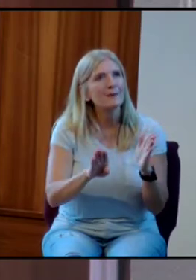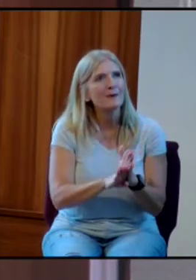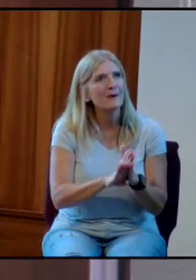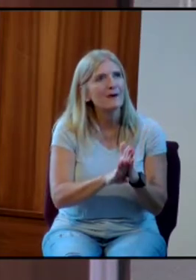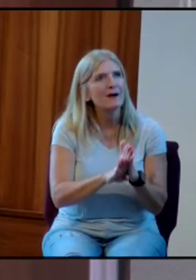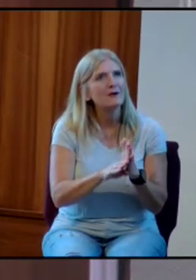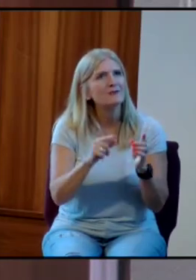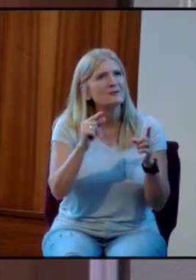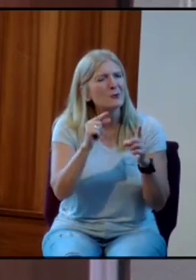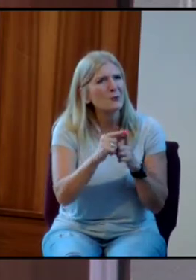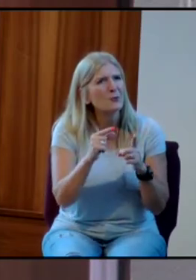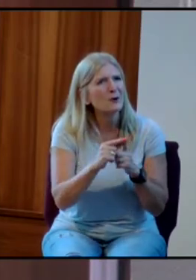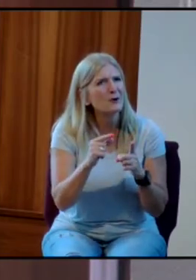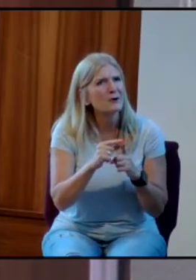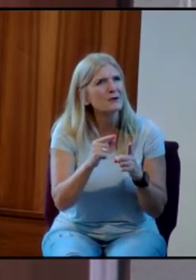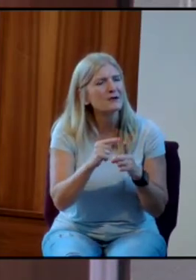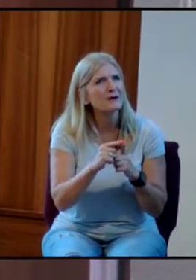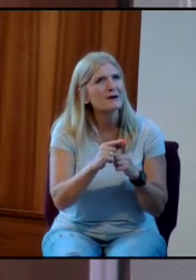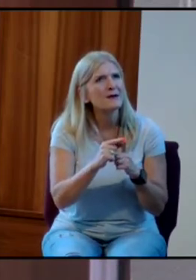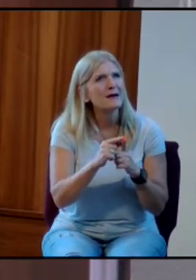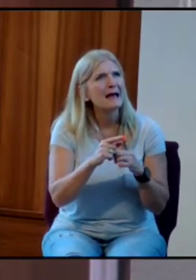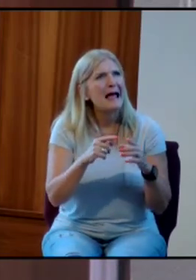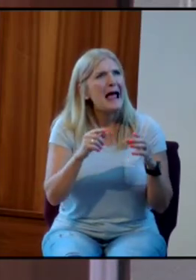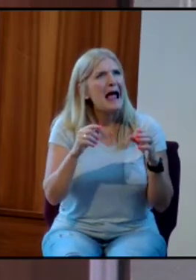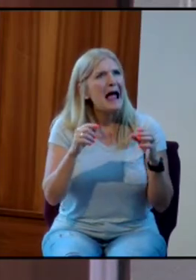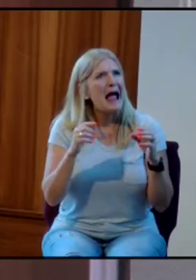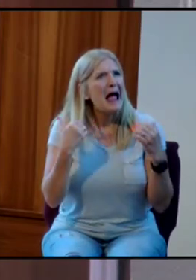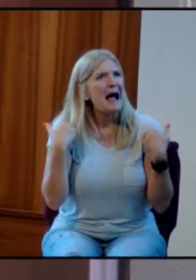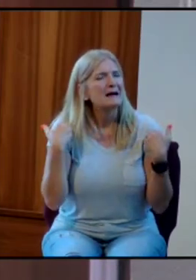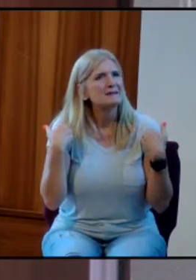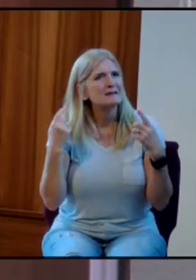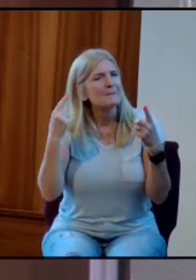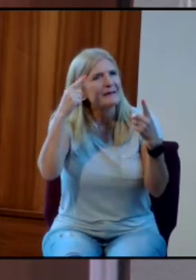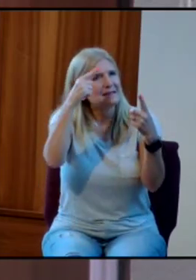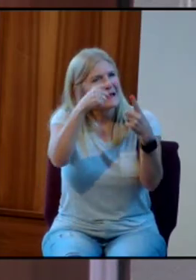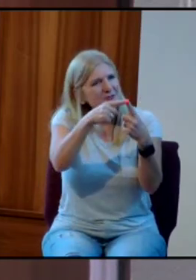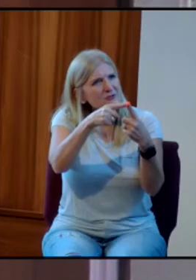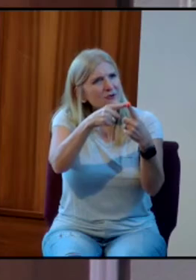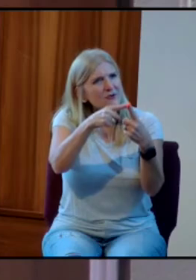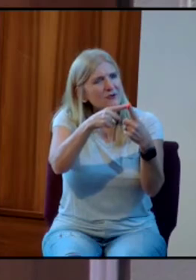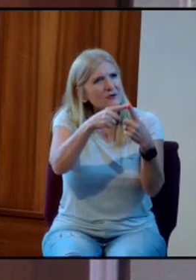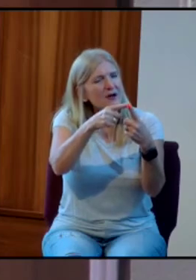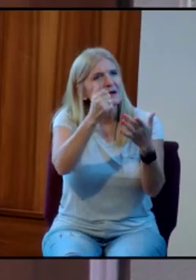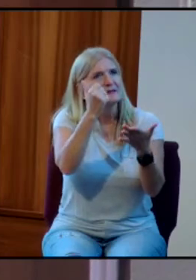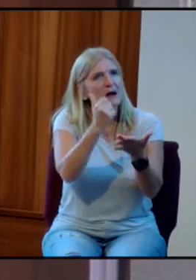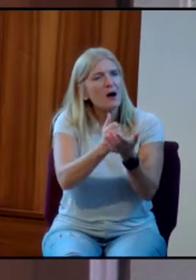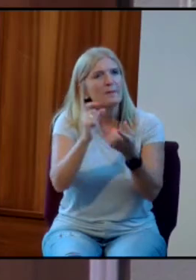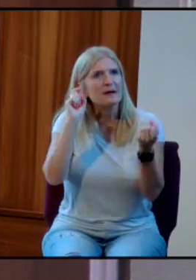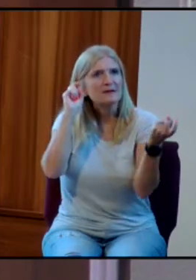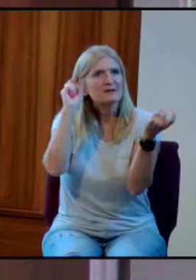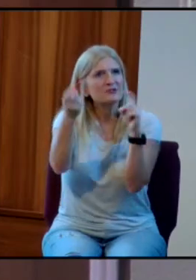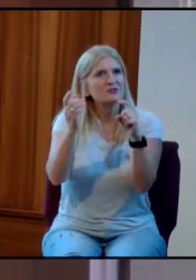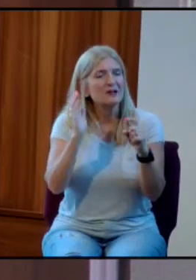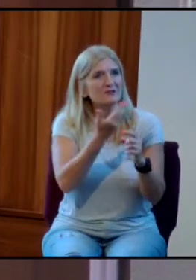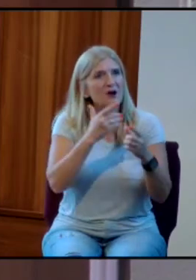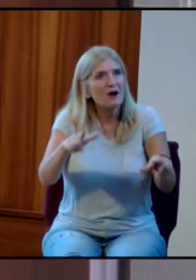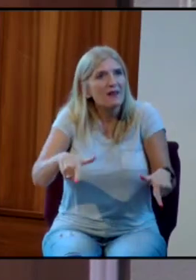potential to make us radically different people.